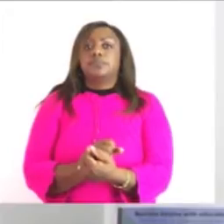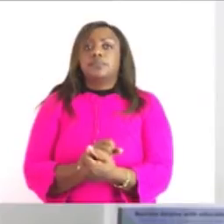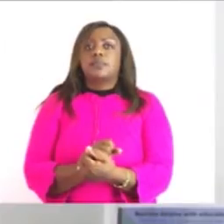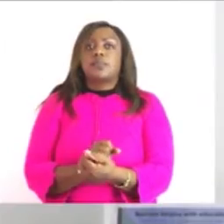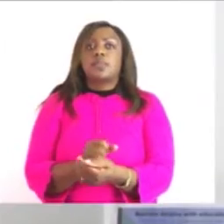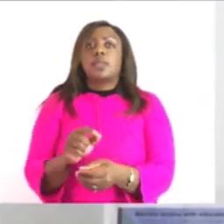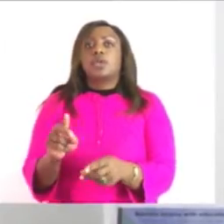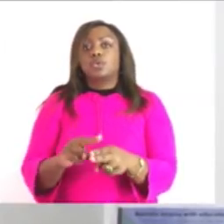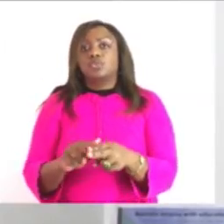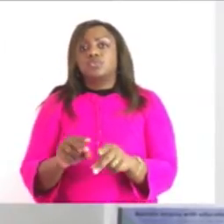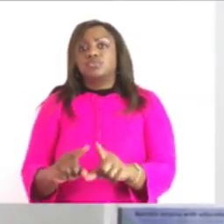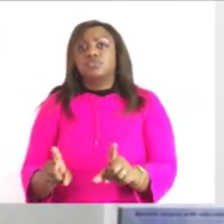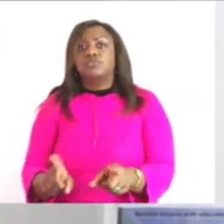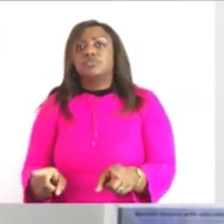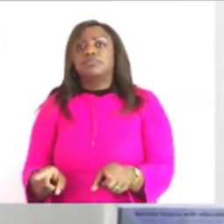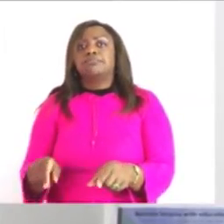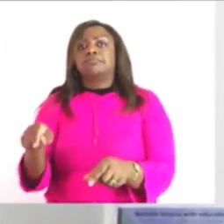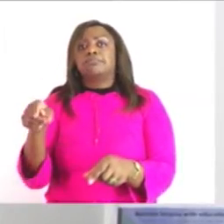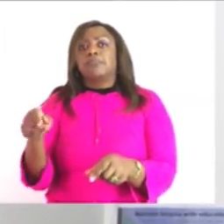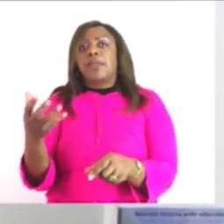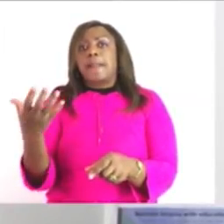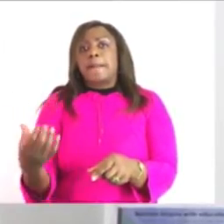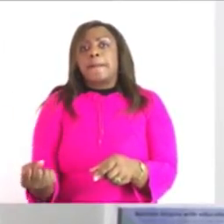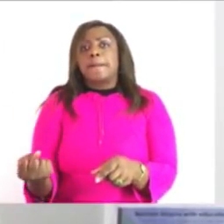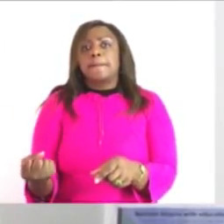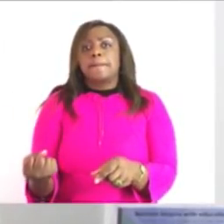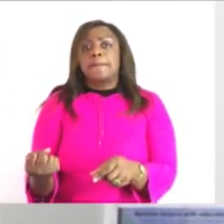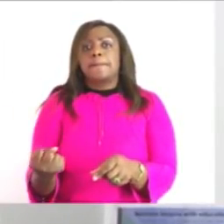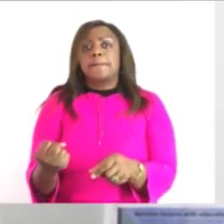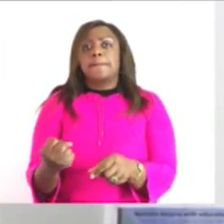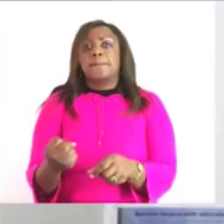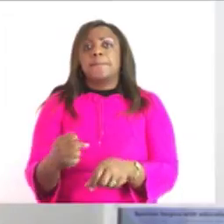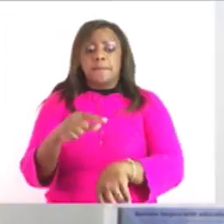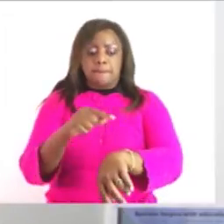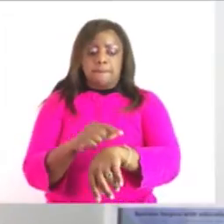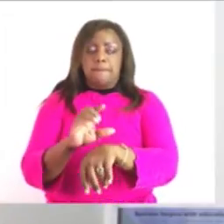balance or a scale we have a clock here